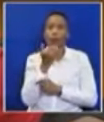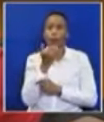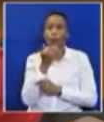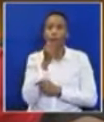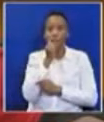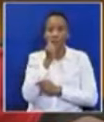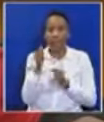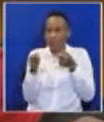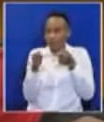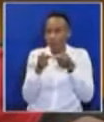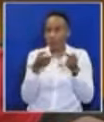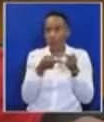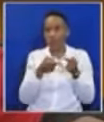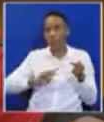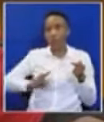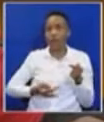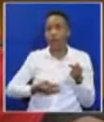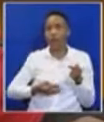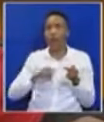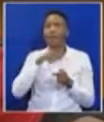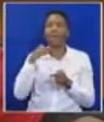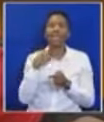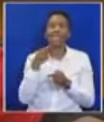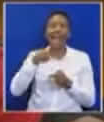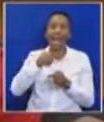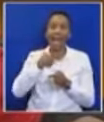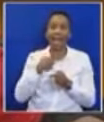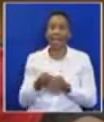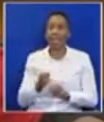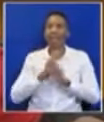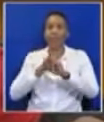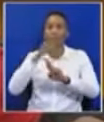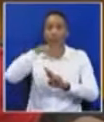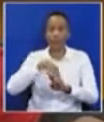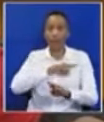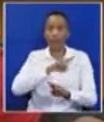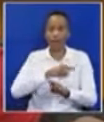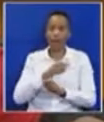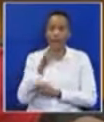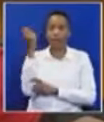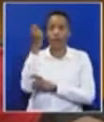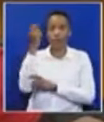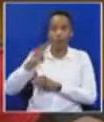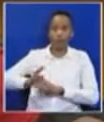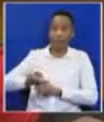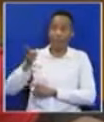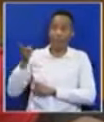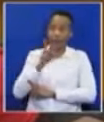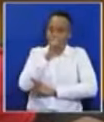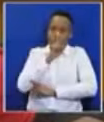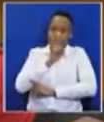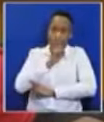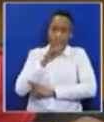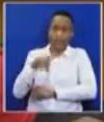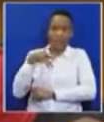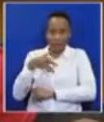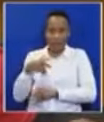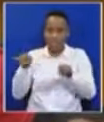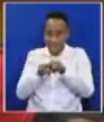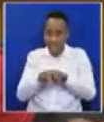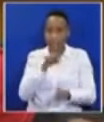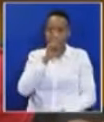unreported because rural women in this country are silenced in life as they are silenced in death.